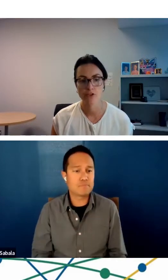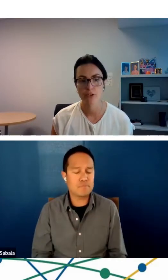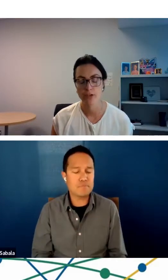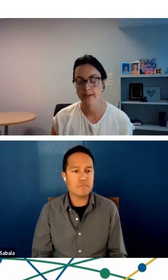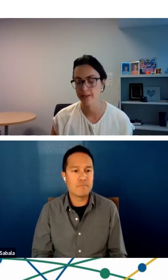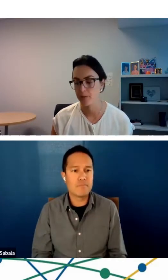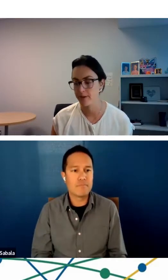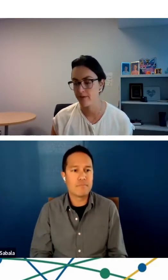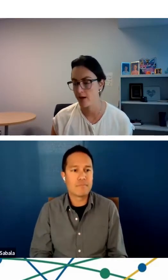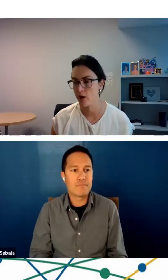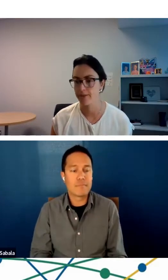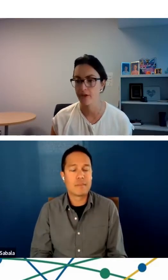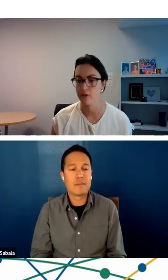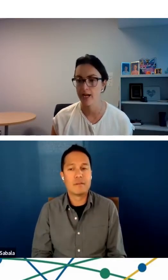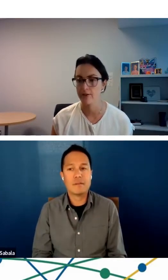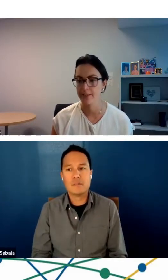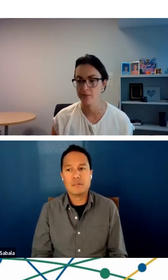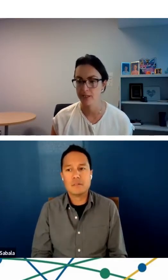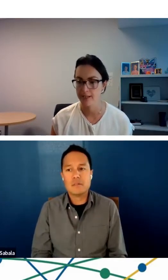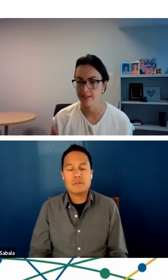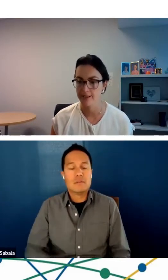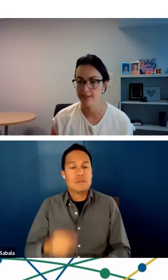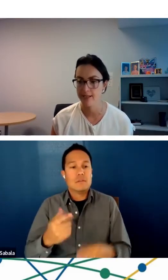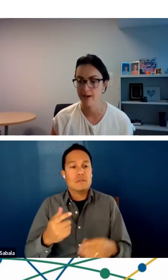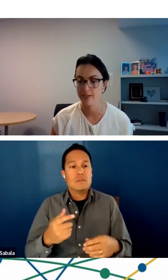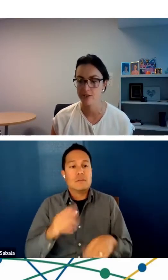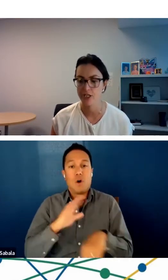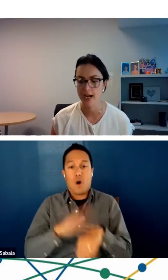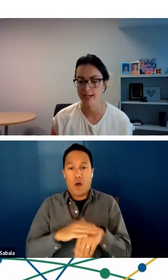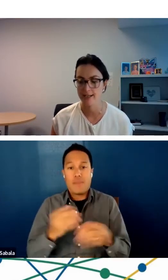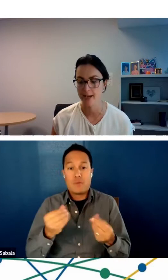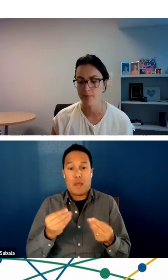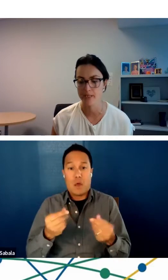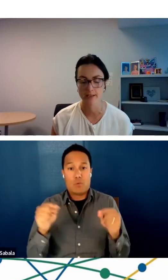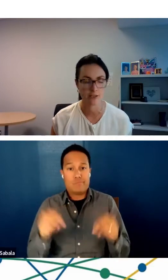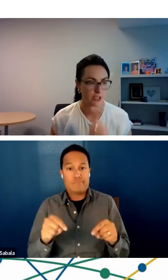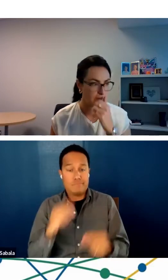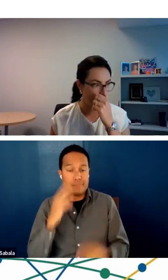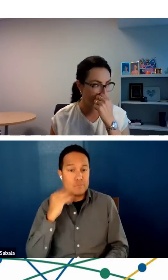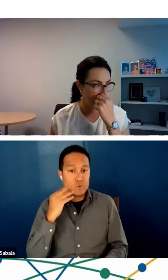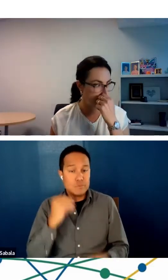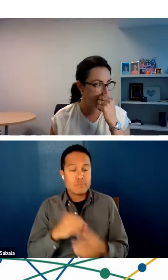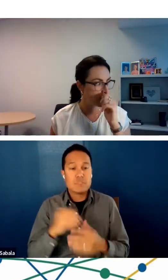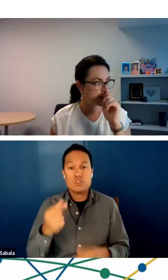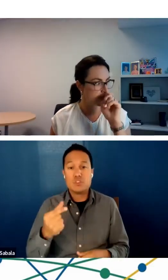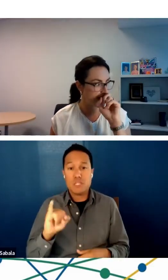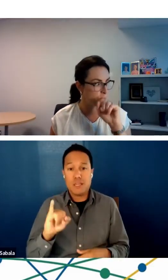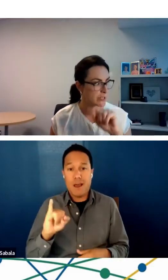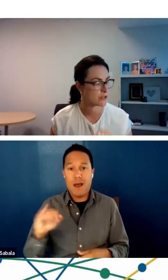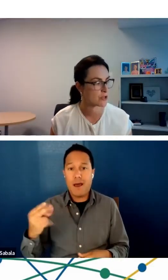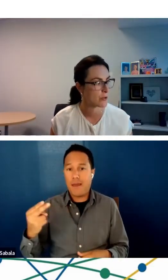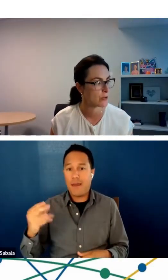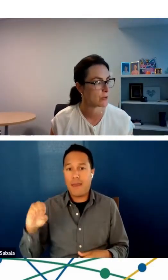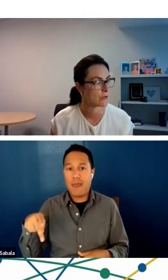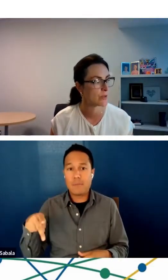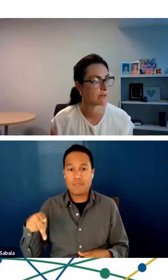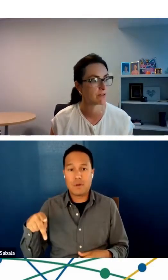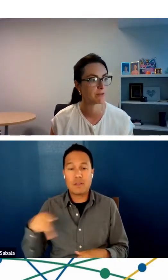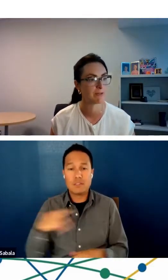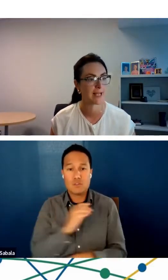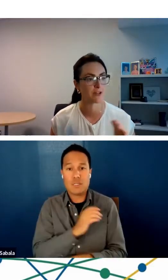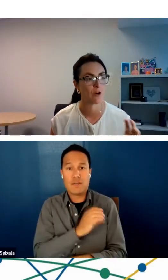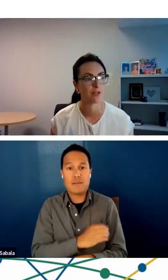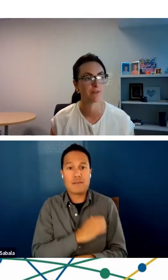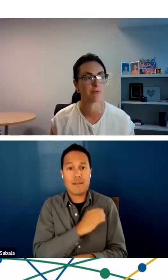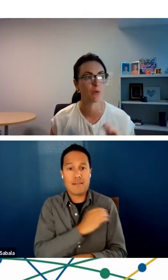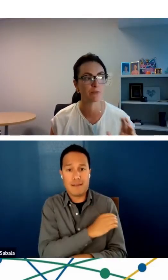I want to show you a little bit of our on the ground experience in our GI and hepatology clinic. And the data I'm going to show you don't